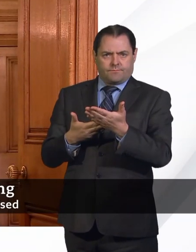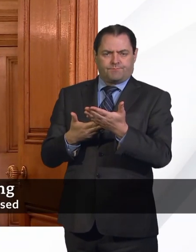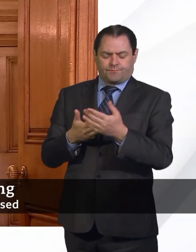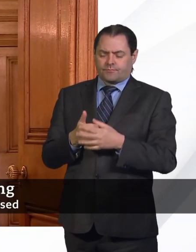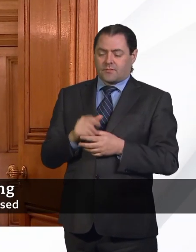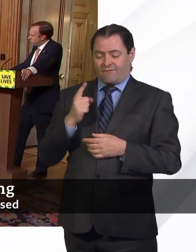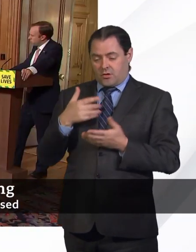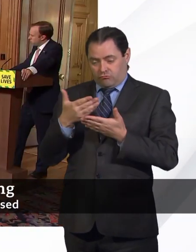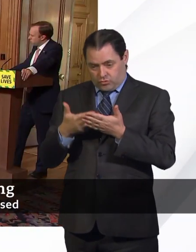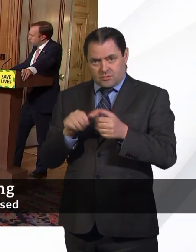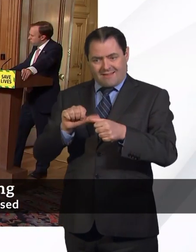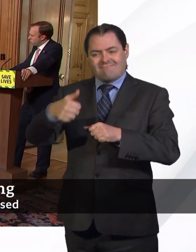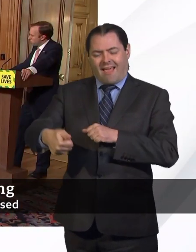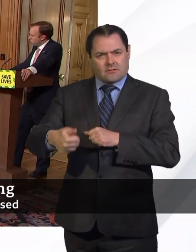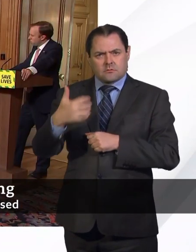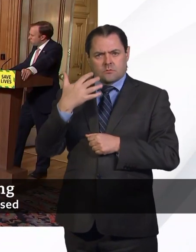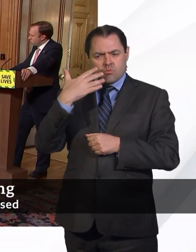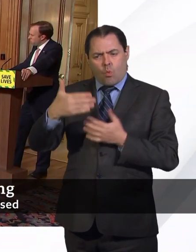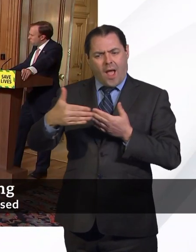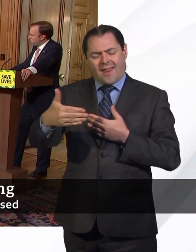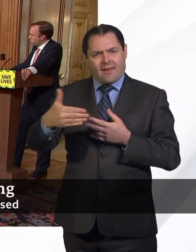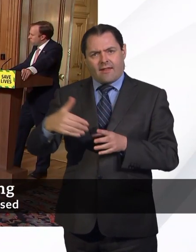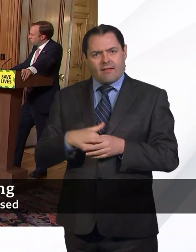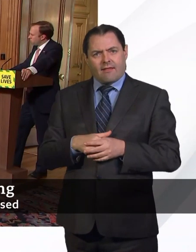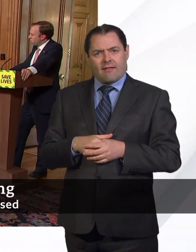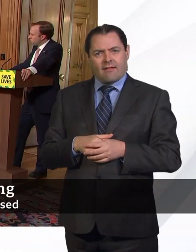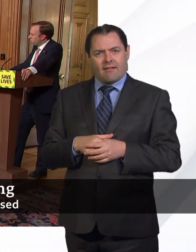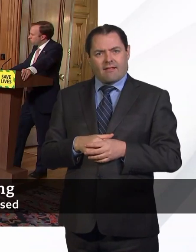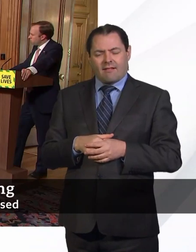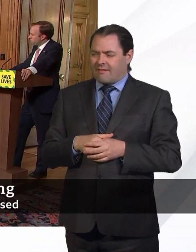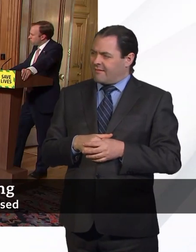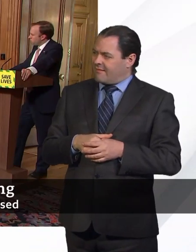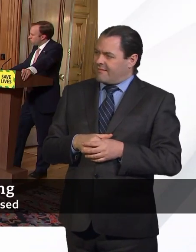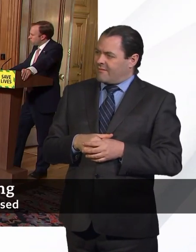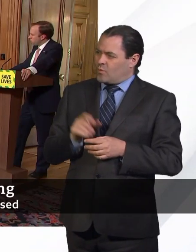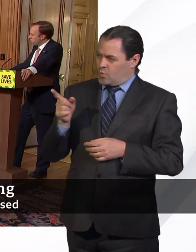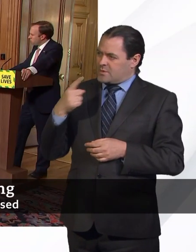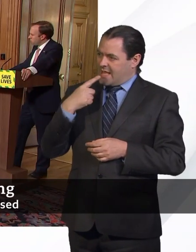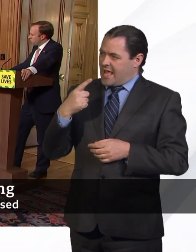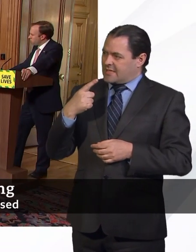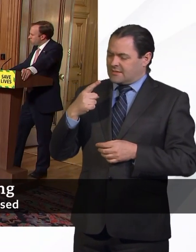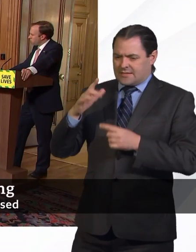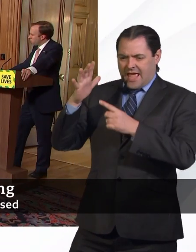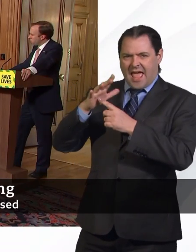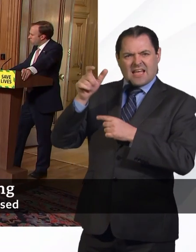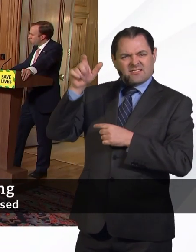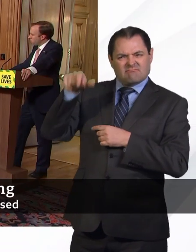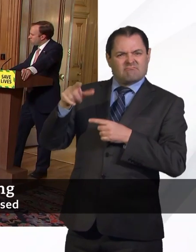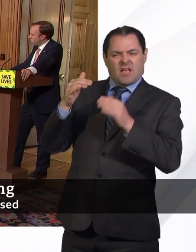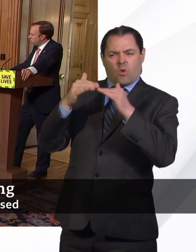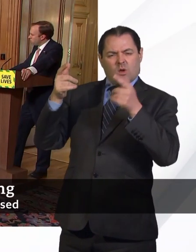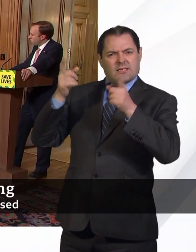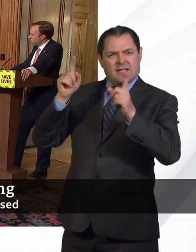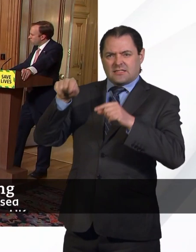Do you have any timelines as to when that follow-up report – you mentioned it will be headed by Kemi Badenoch –